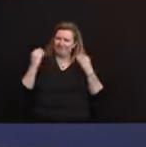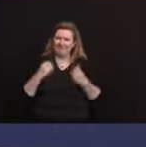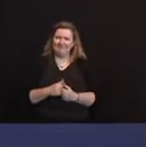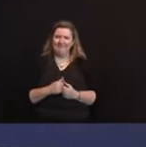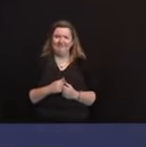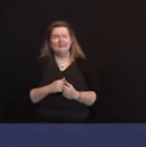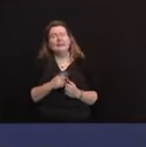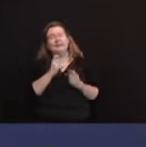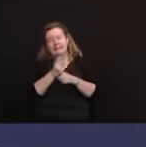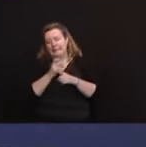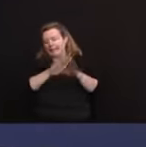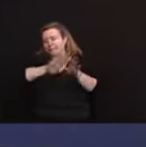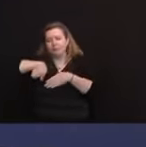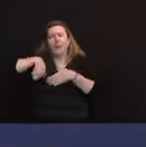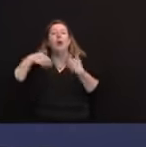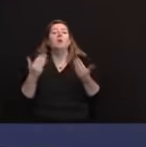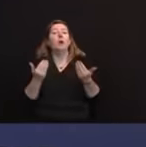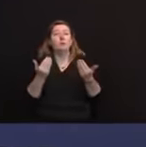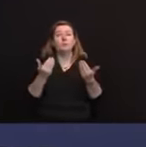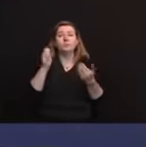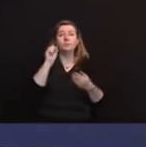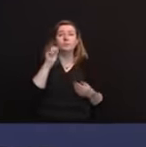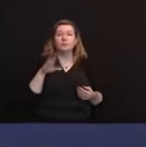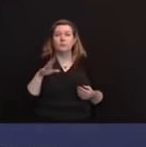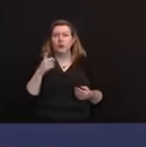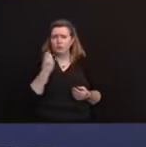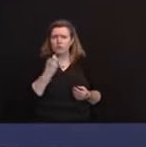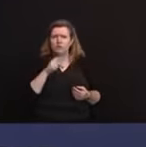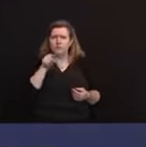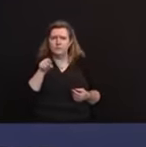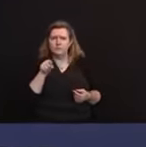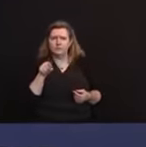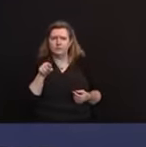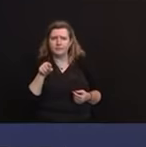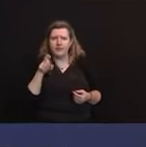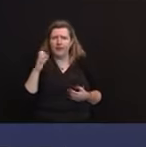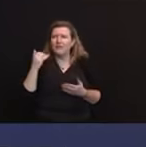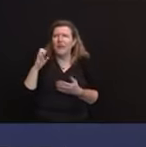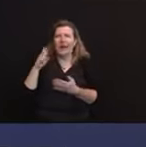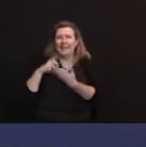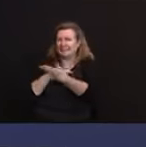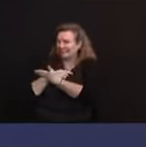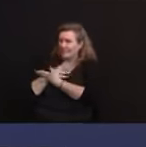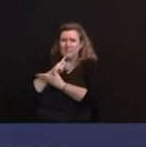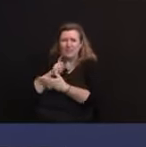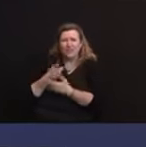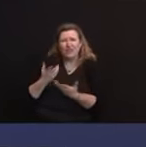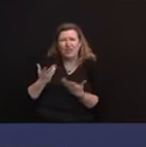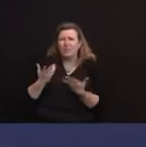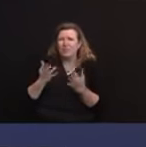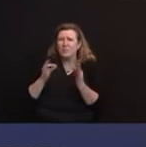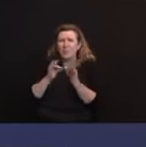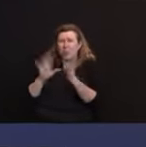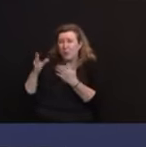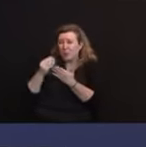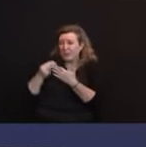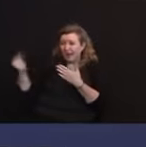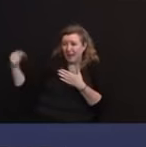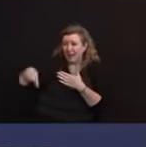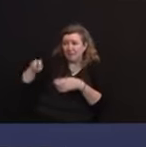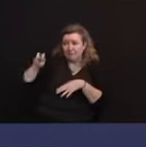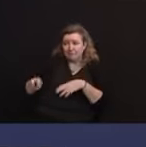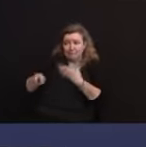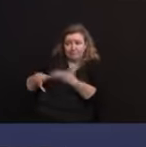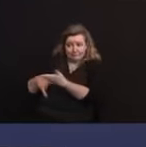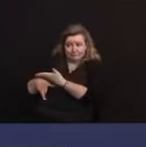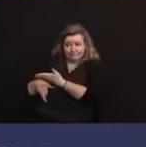the question. I was looking down at Ed. I figured we dragged Ed out here. We had to give him, make sure he got his money's worth. This is a question that